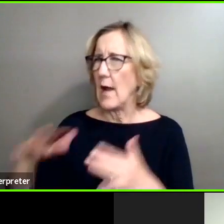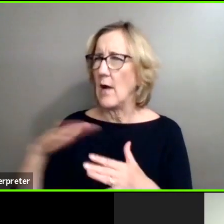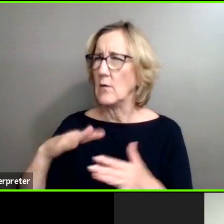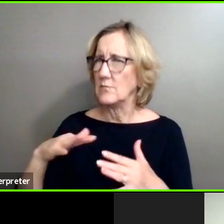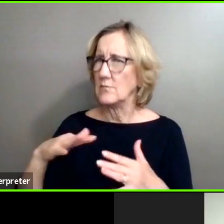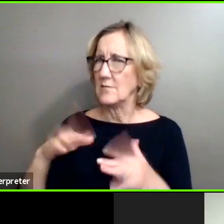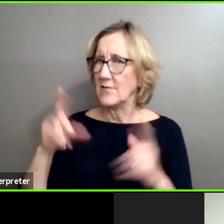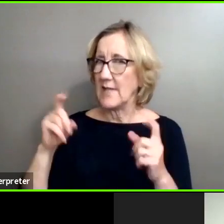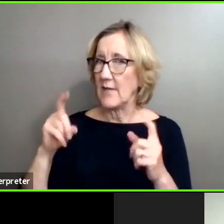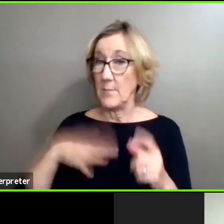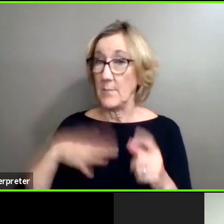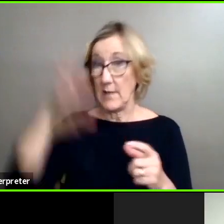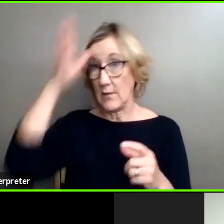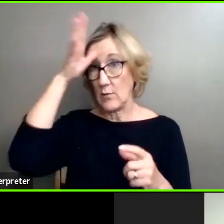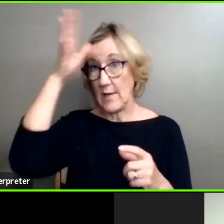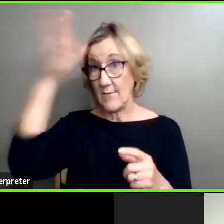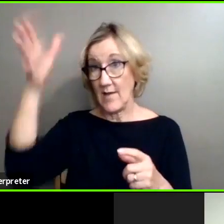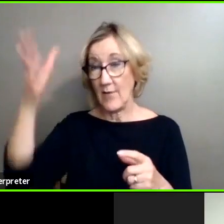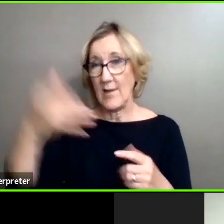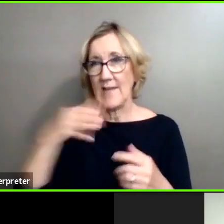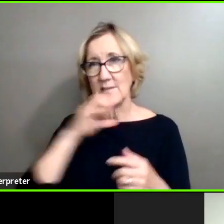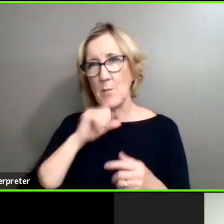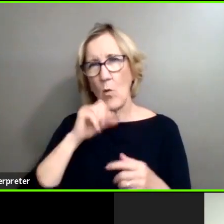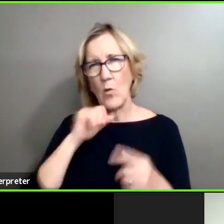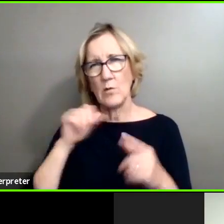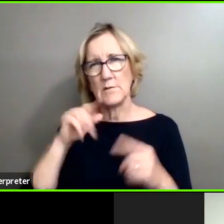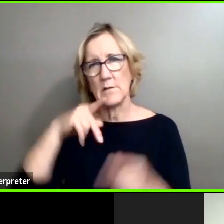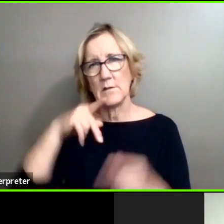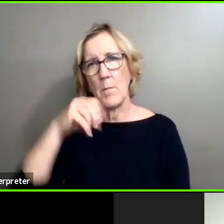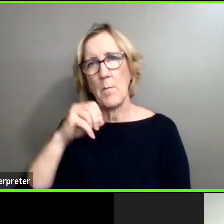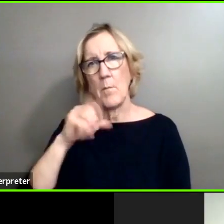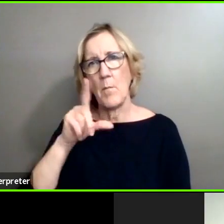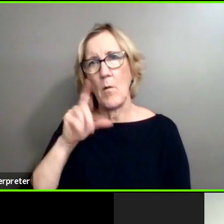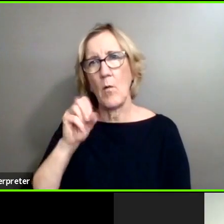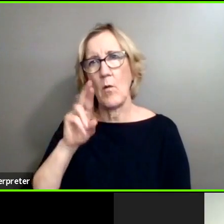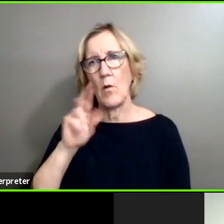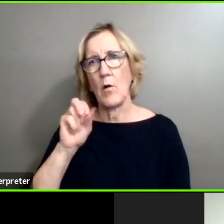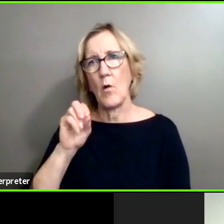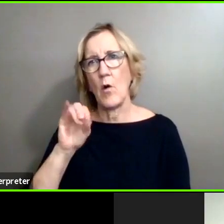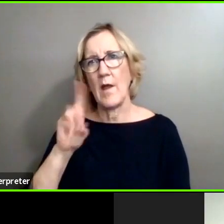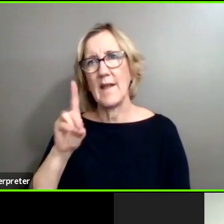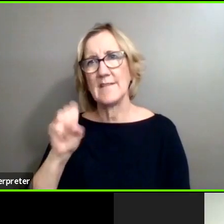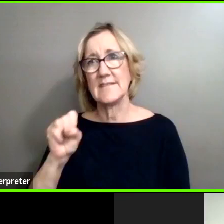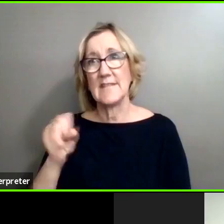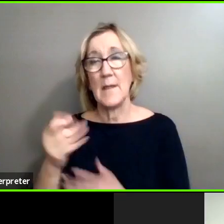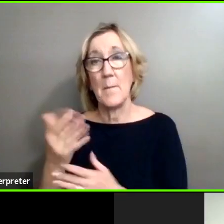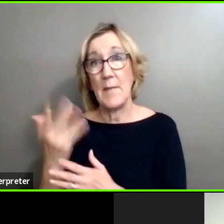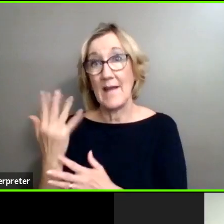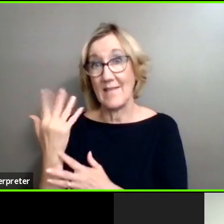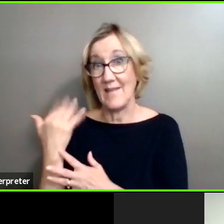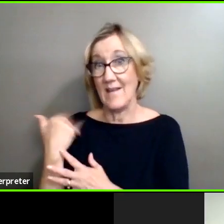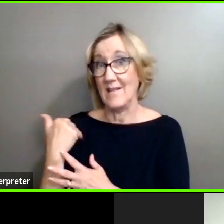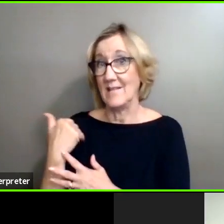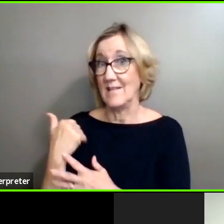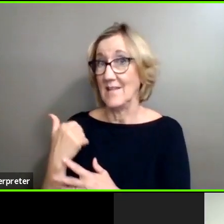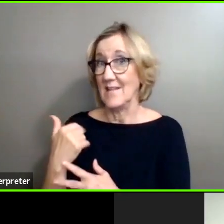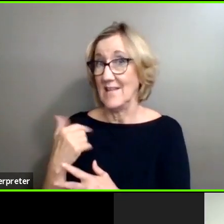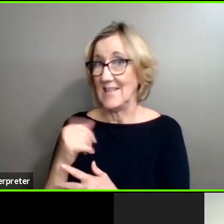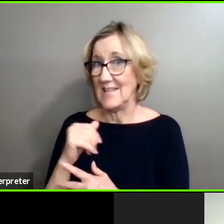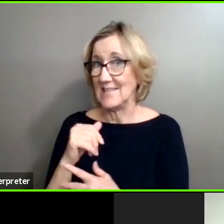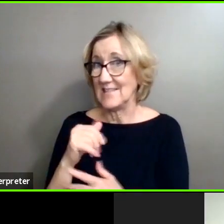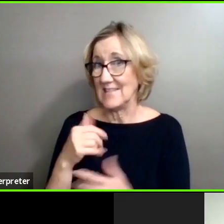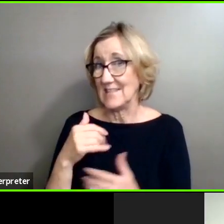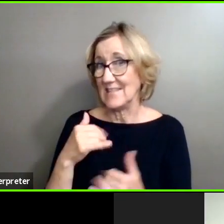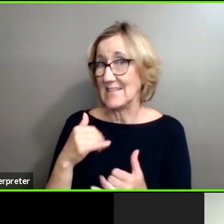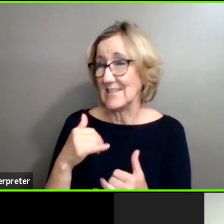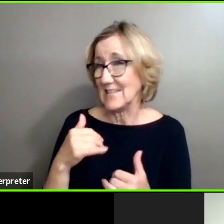a couple old Polaroids. And back then, well, I guess film was still expensive back then as it is now. But I